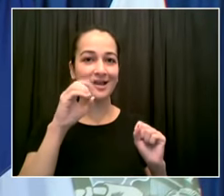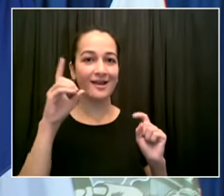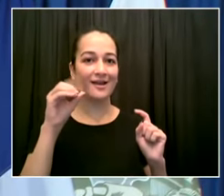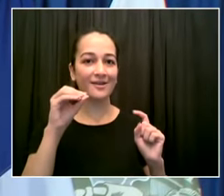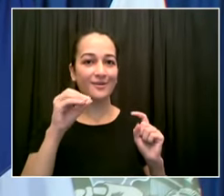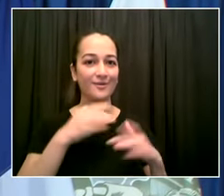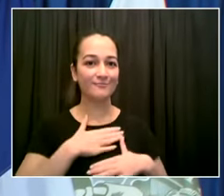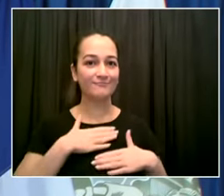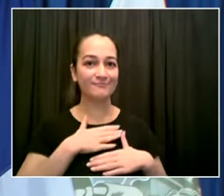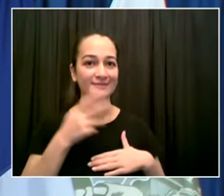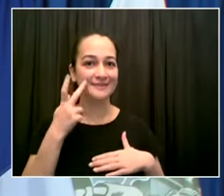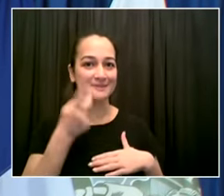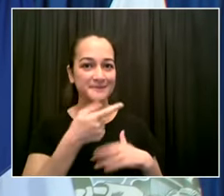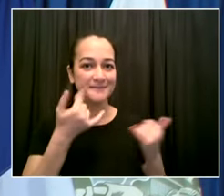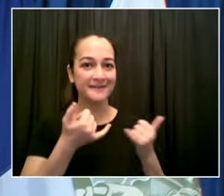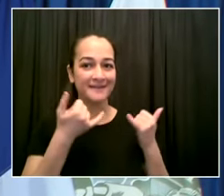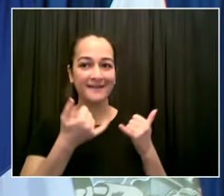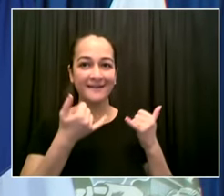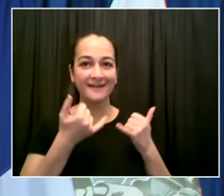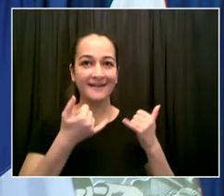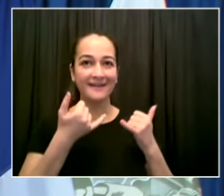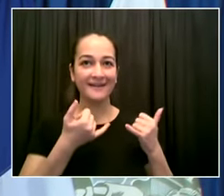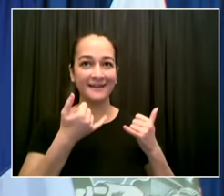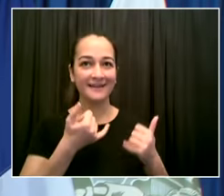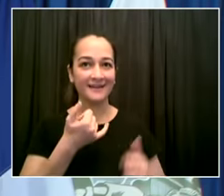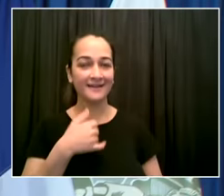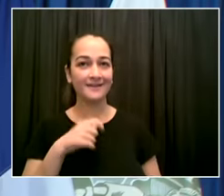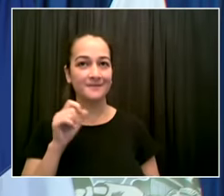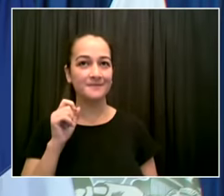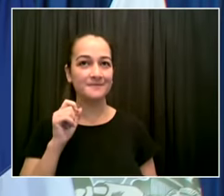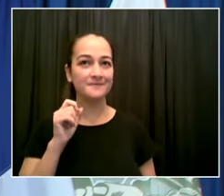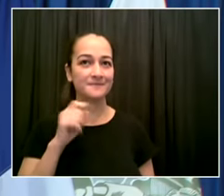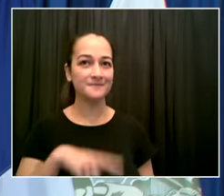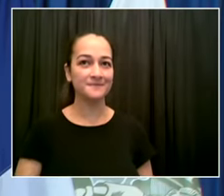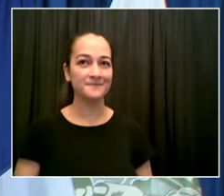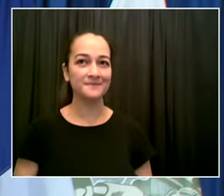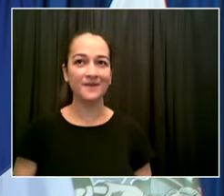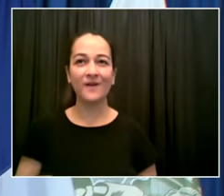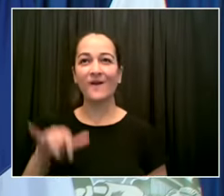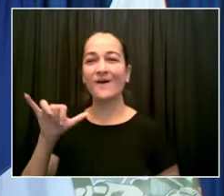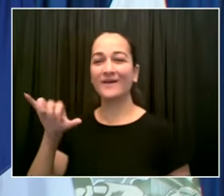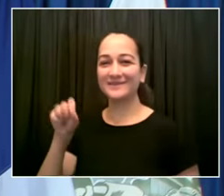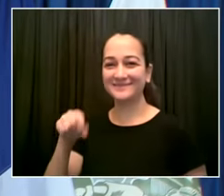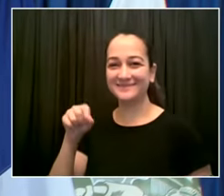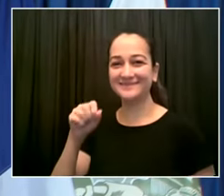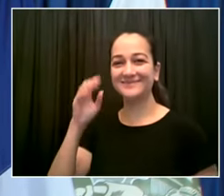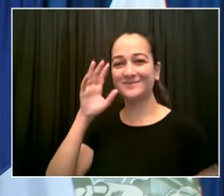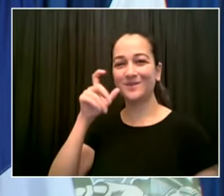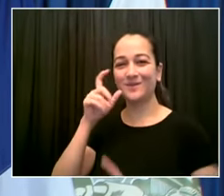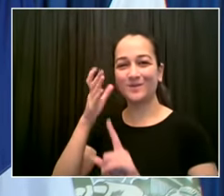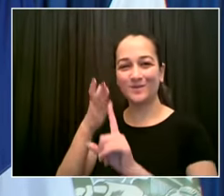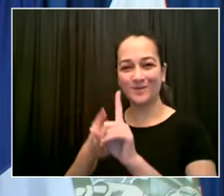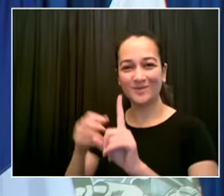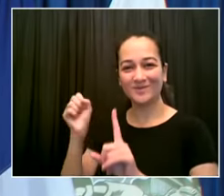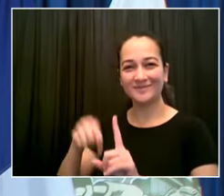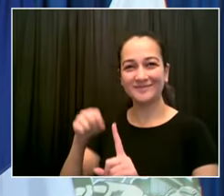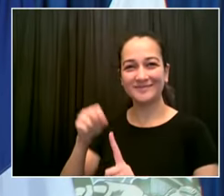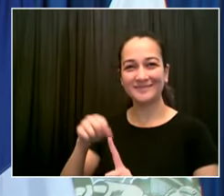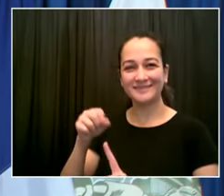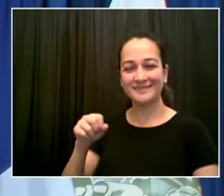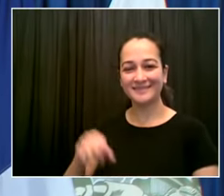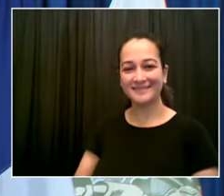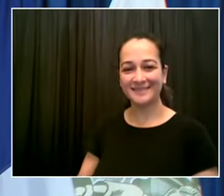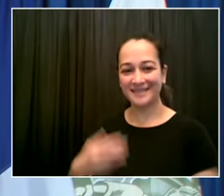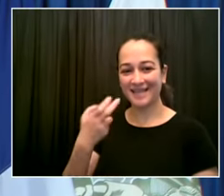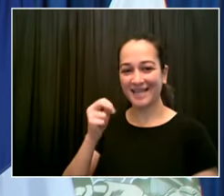question right now oh that's very that's very kind of you oh that's nice nicely played no no that's henry yeah henry look